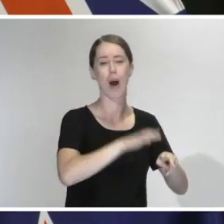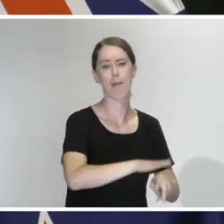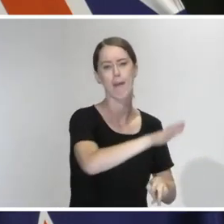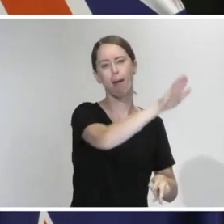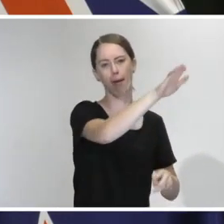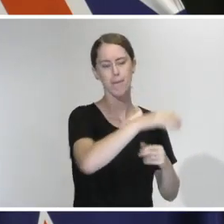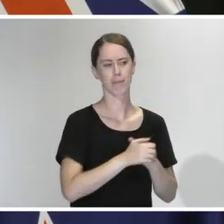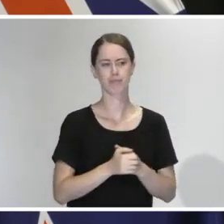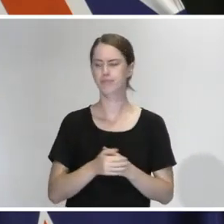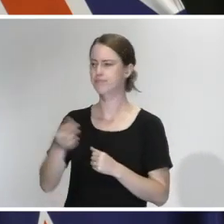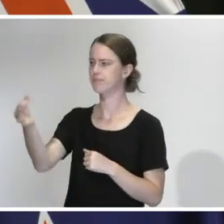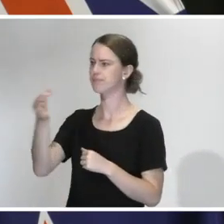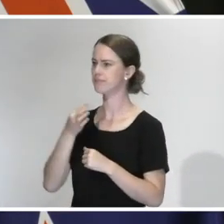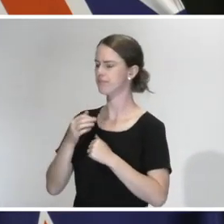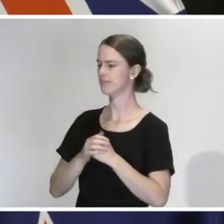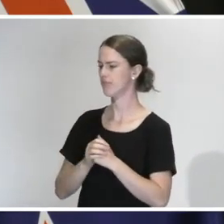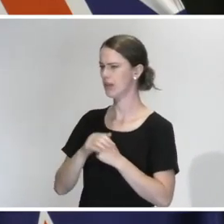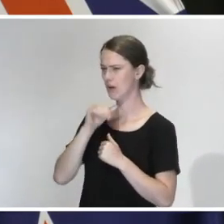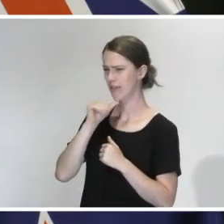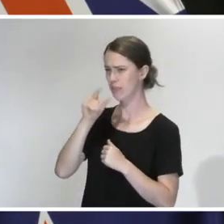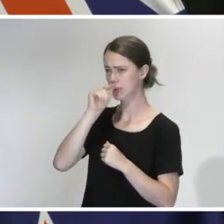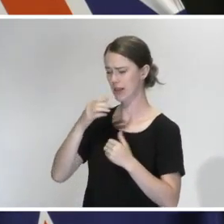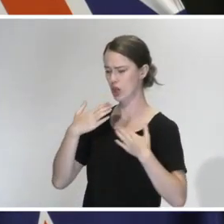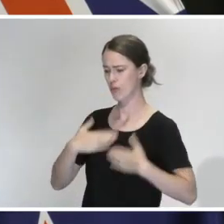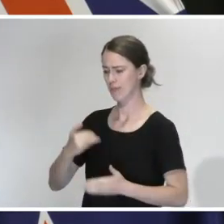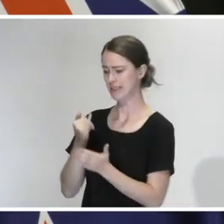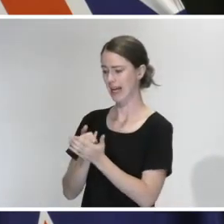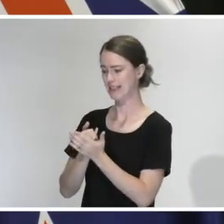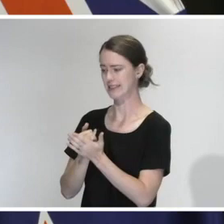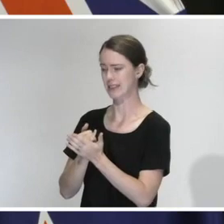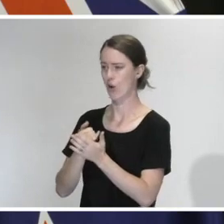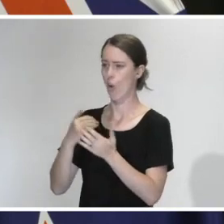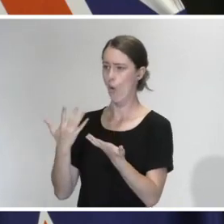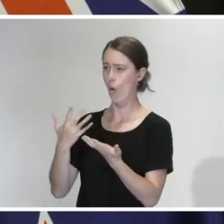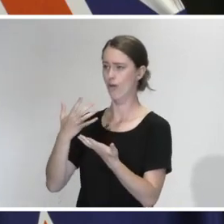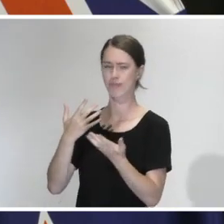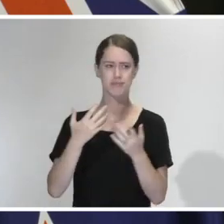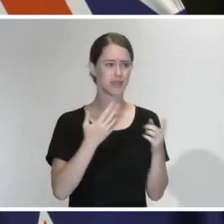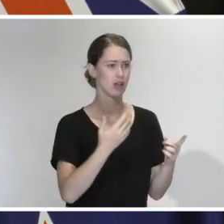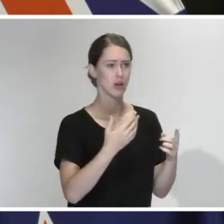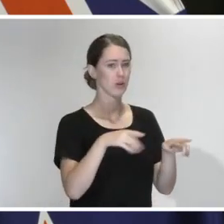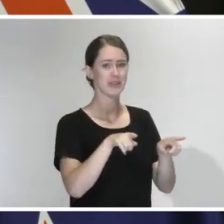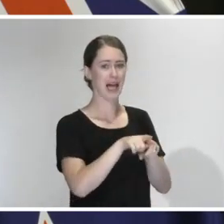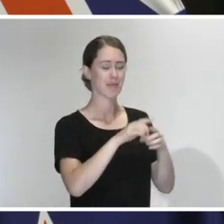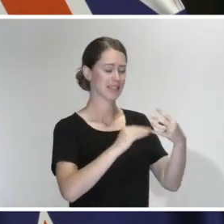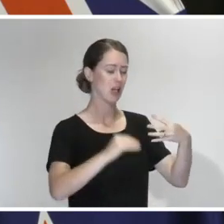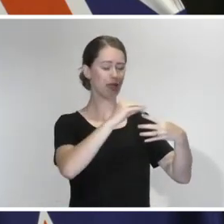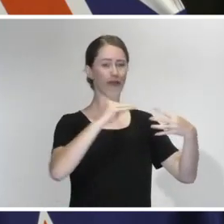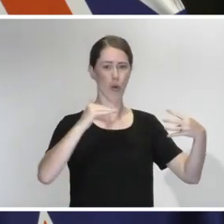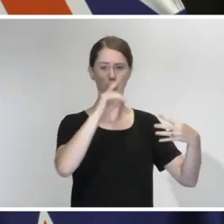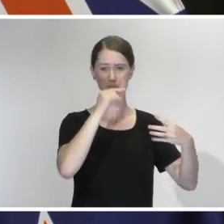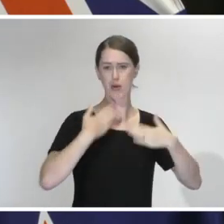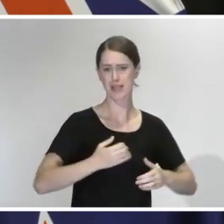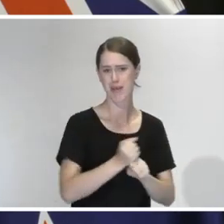That the regime then is open to human error, and is open to people being hungry? so is Alert Level 4, but we have